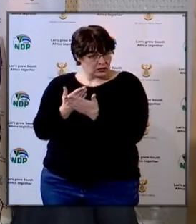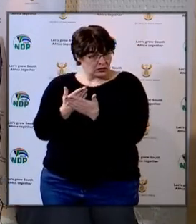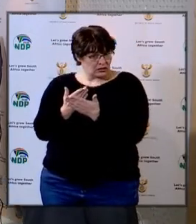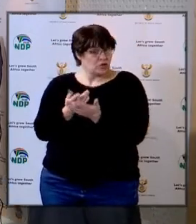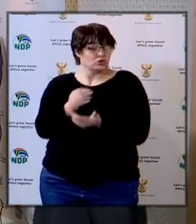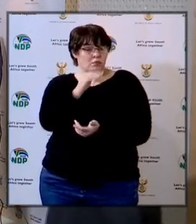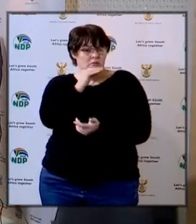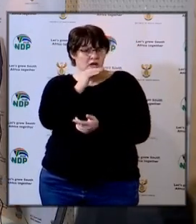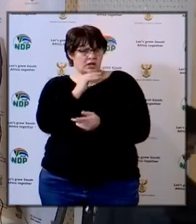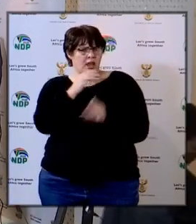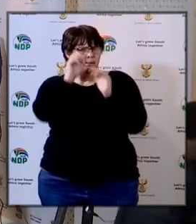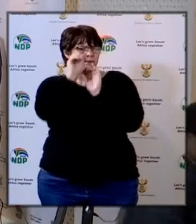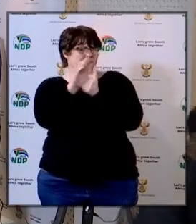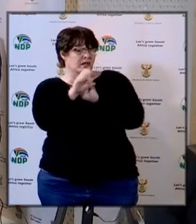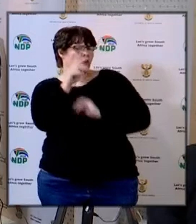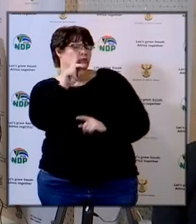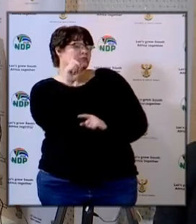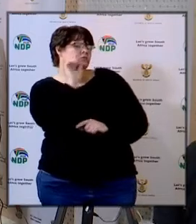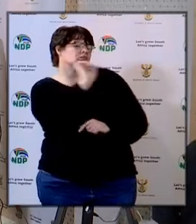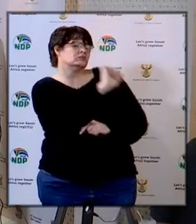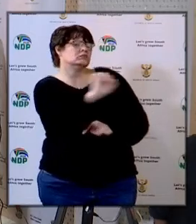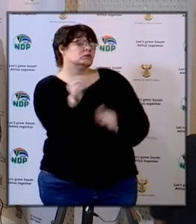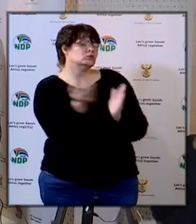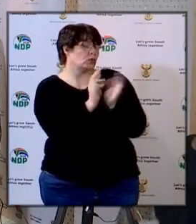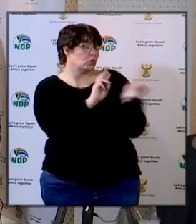schools to assess the state of readiness